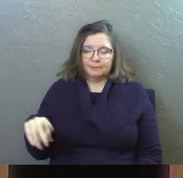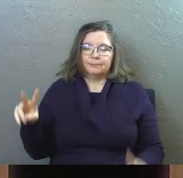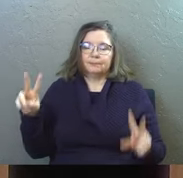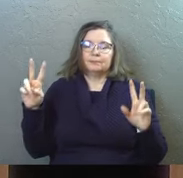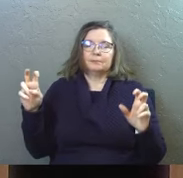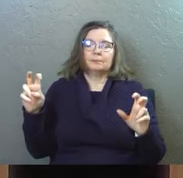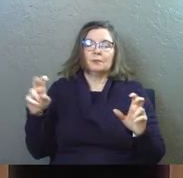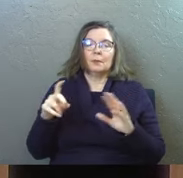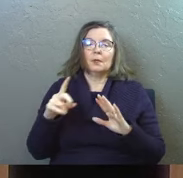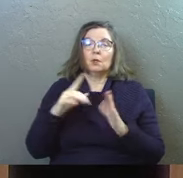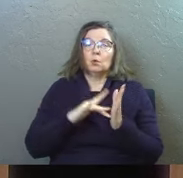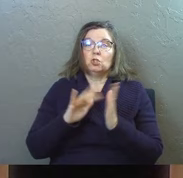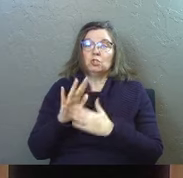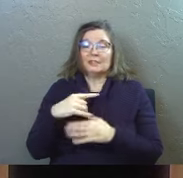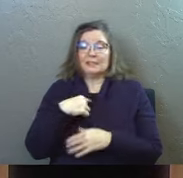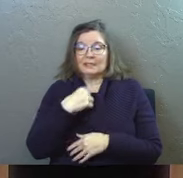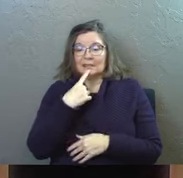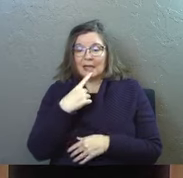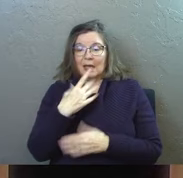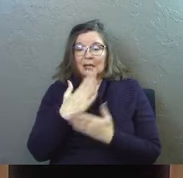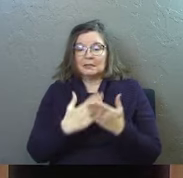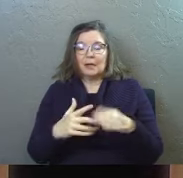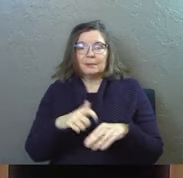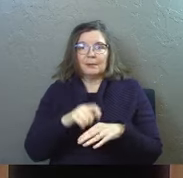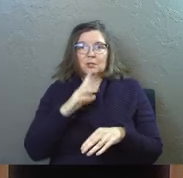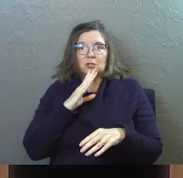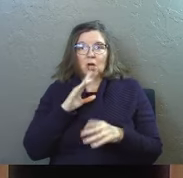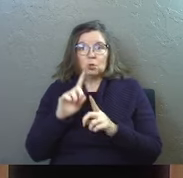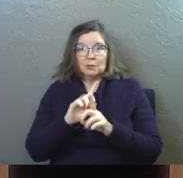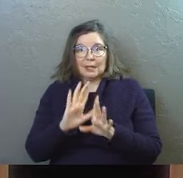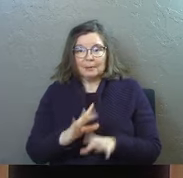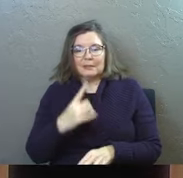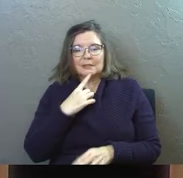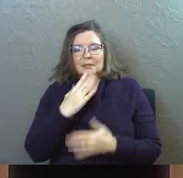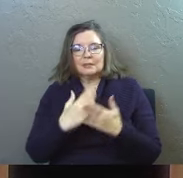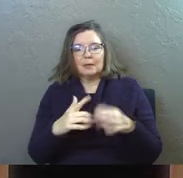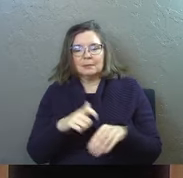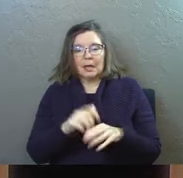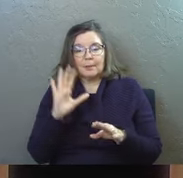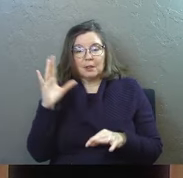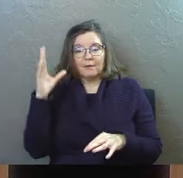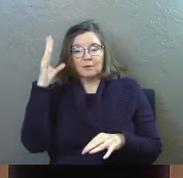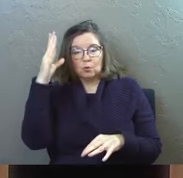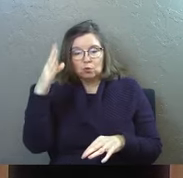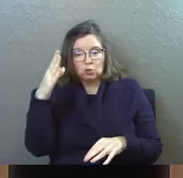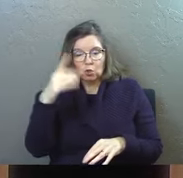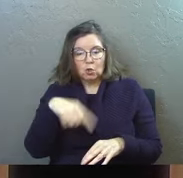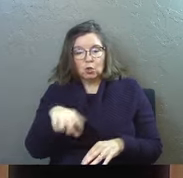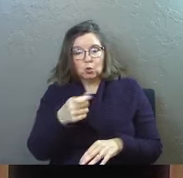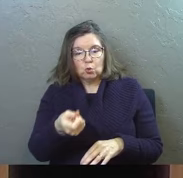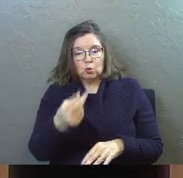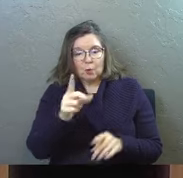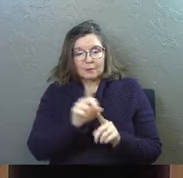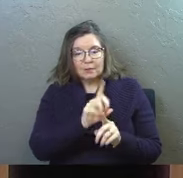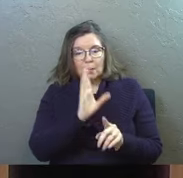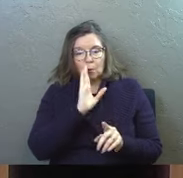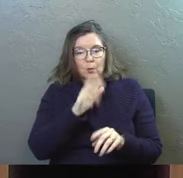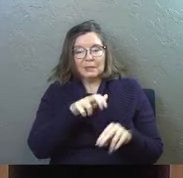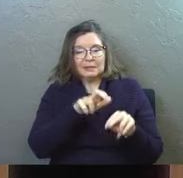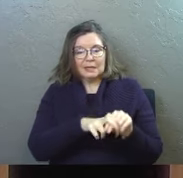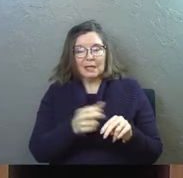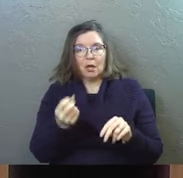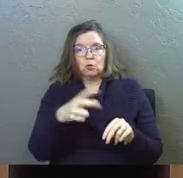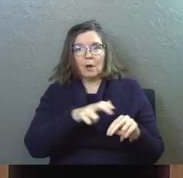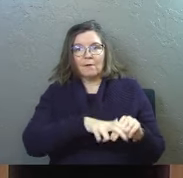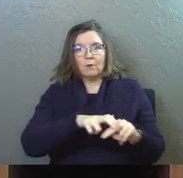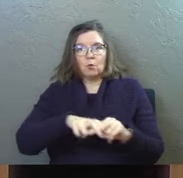but there's this little moment where Jesus says at some point he's talking to the disciples he says at some point in the future you 12 disciples are going to sit on